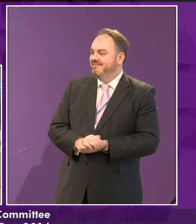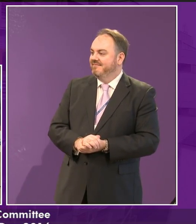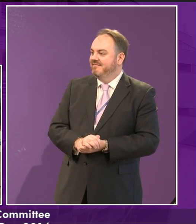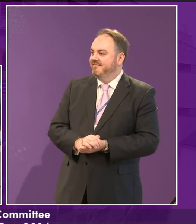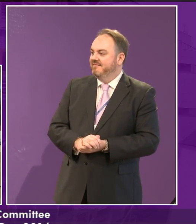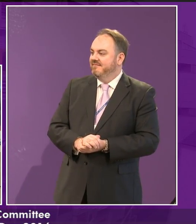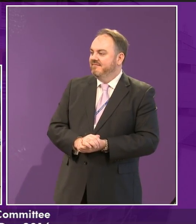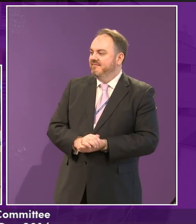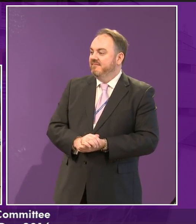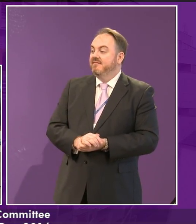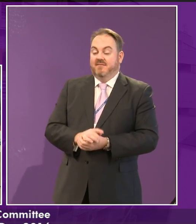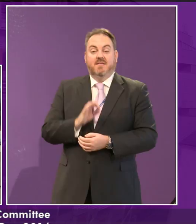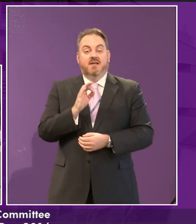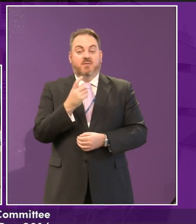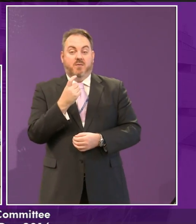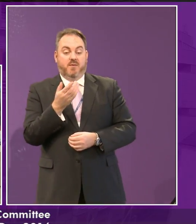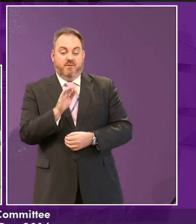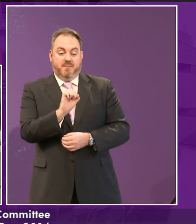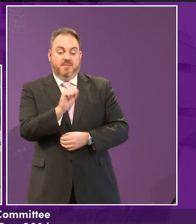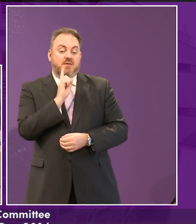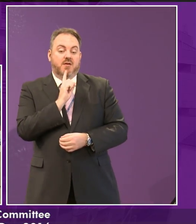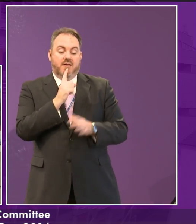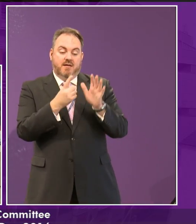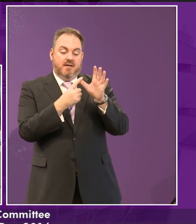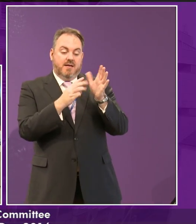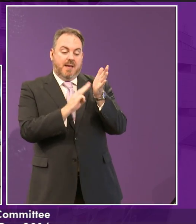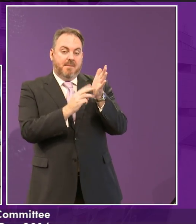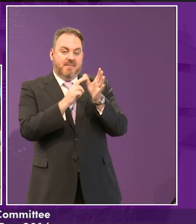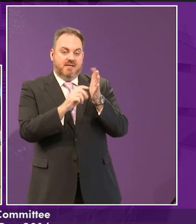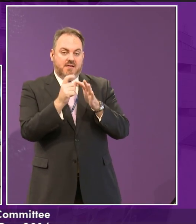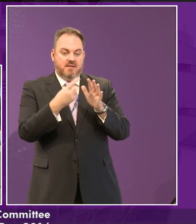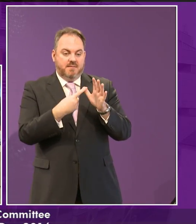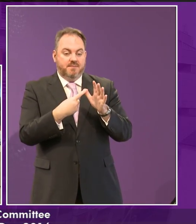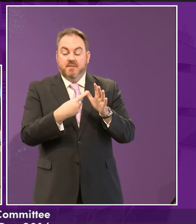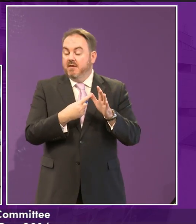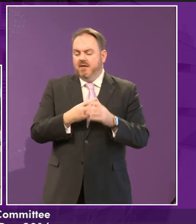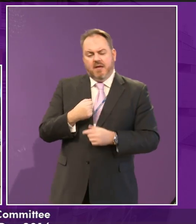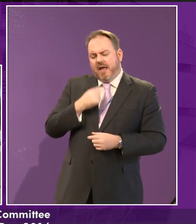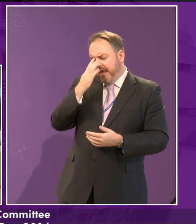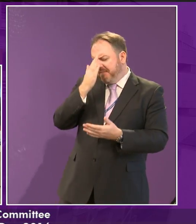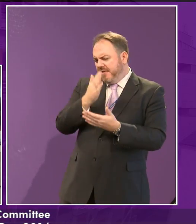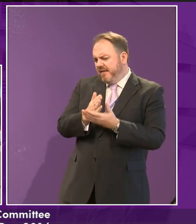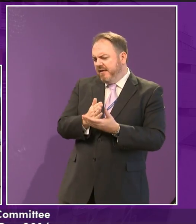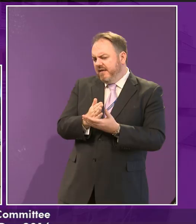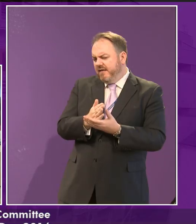One thing. Bada. The thing I think you should change is...